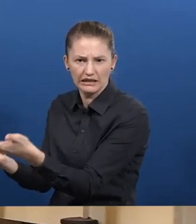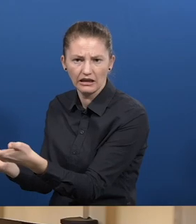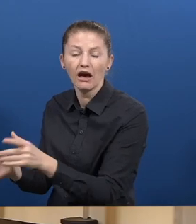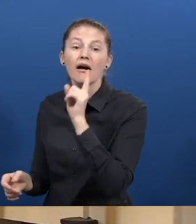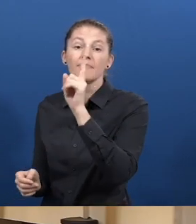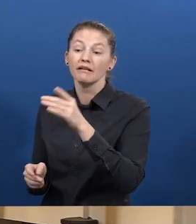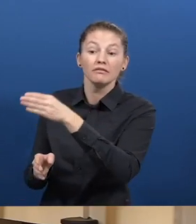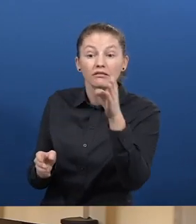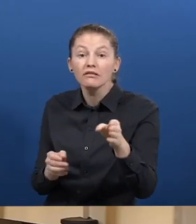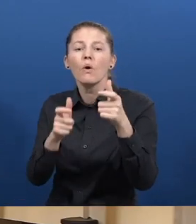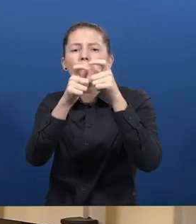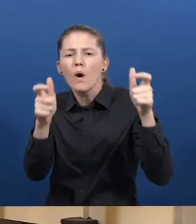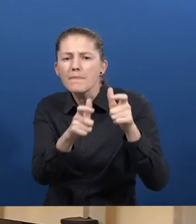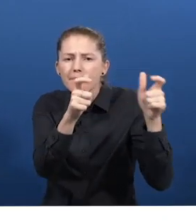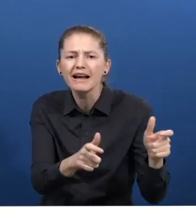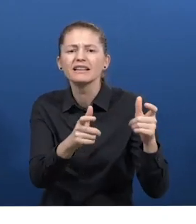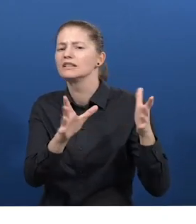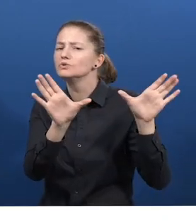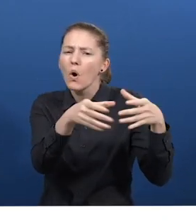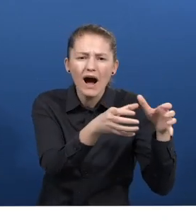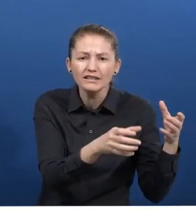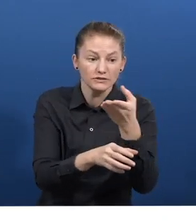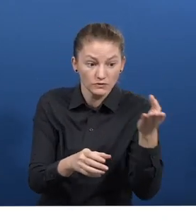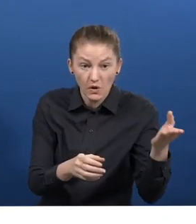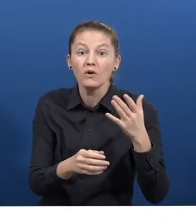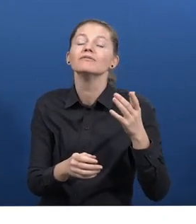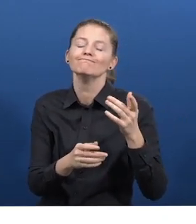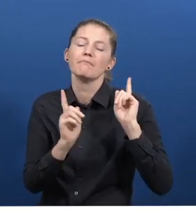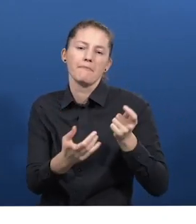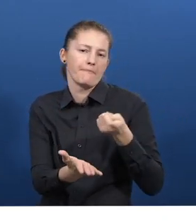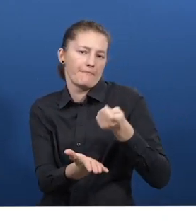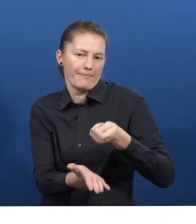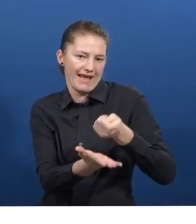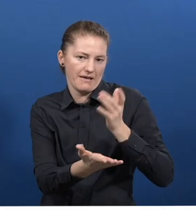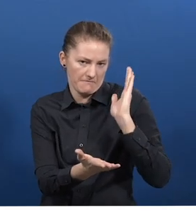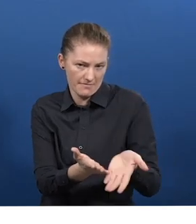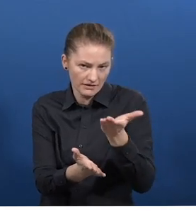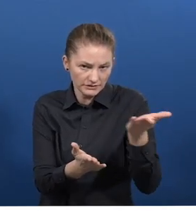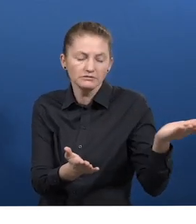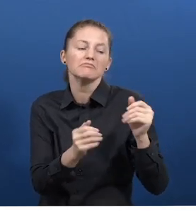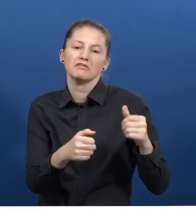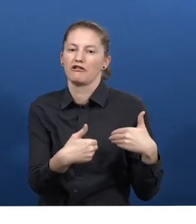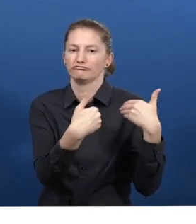We also offer training and consulting services. What is unique and innovative about Sao Mai?